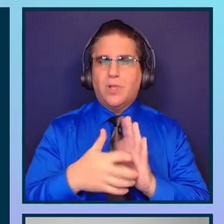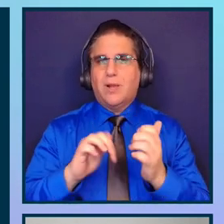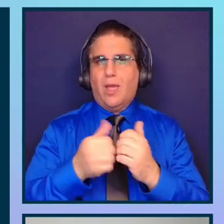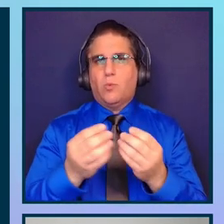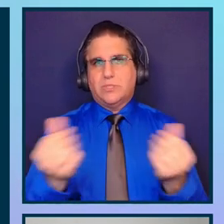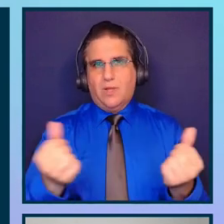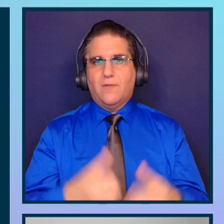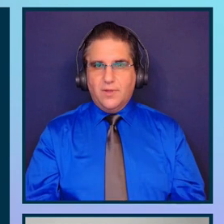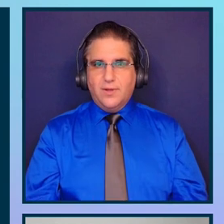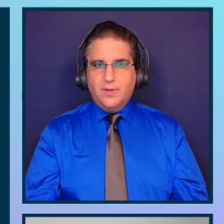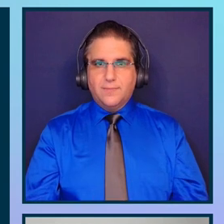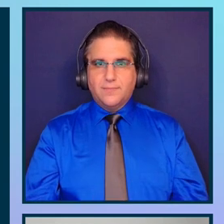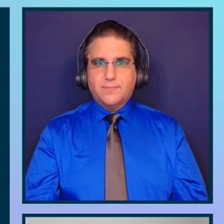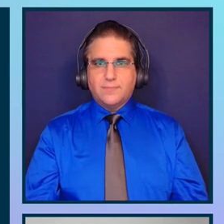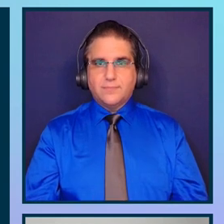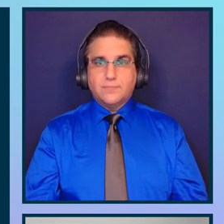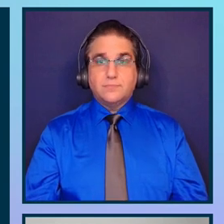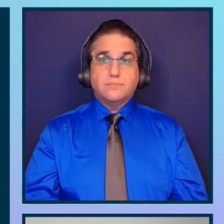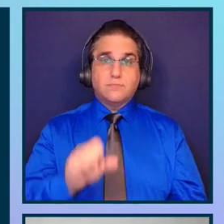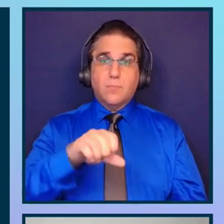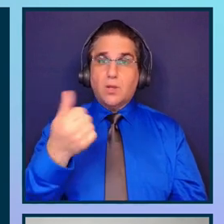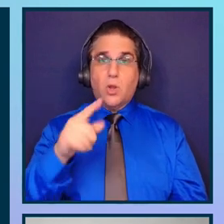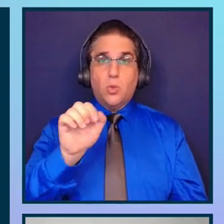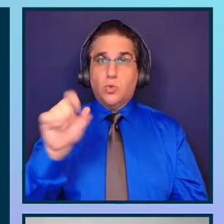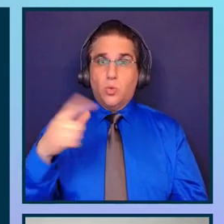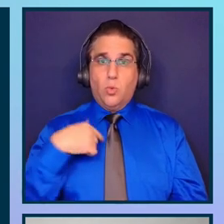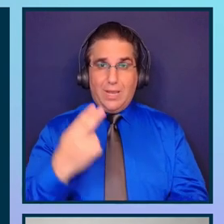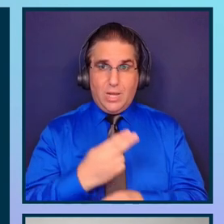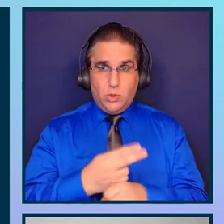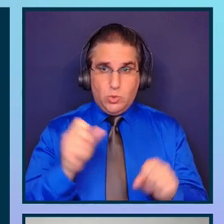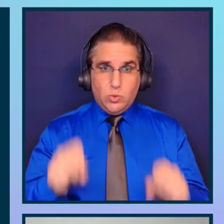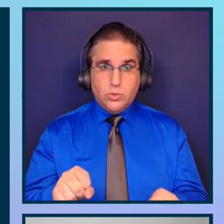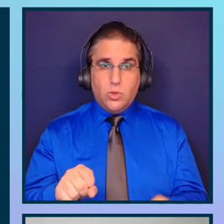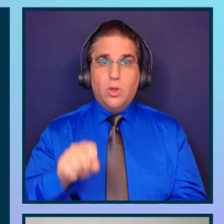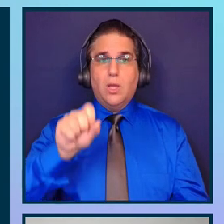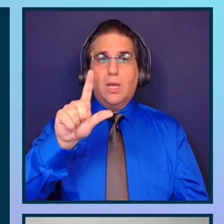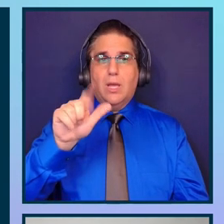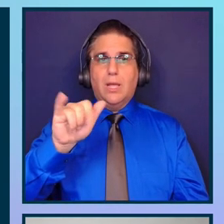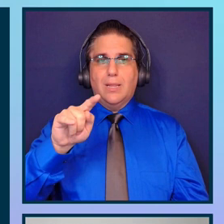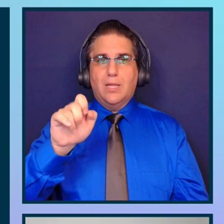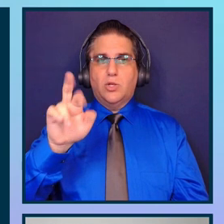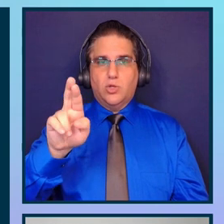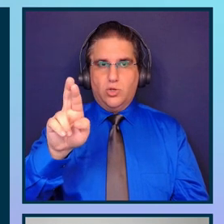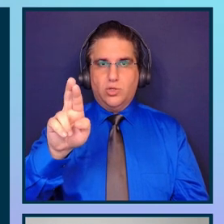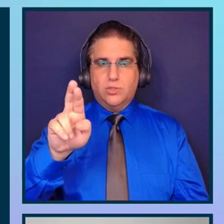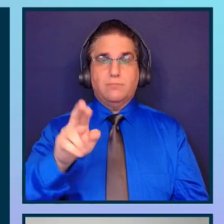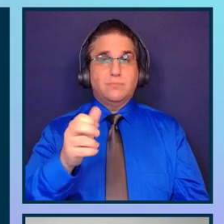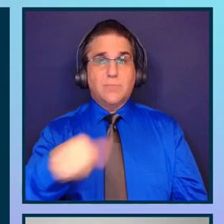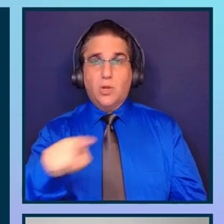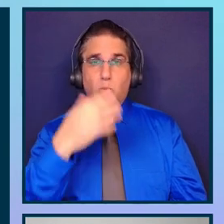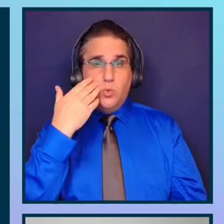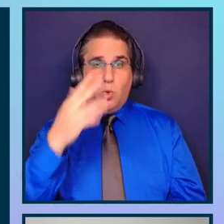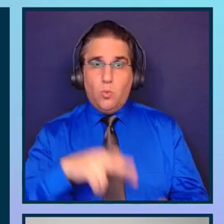solve it. Another tool that we can use are linters. For those who don't know what